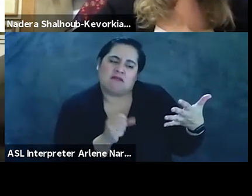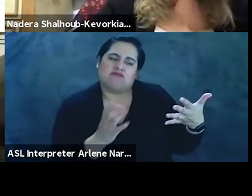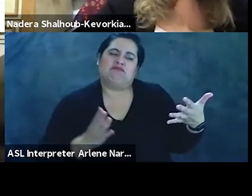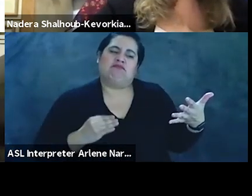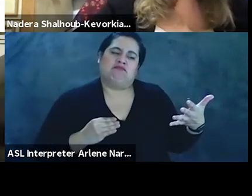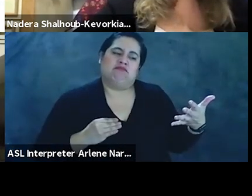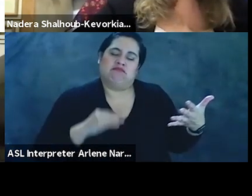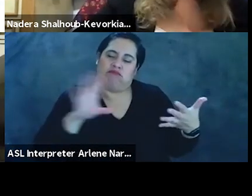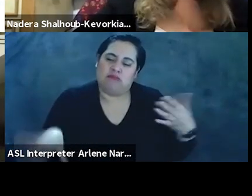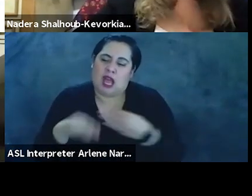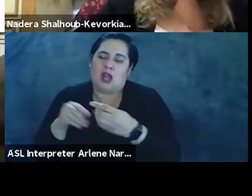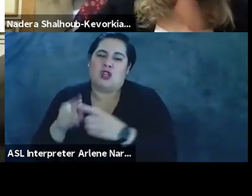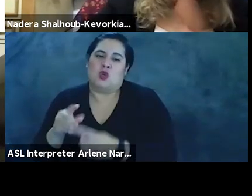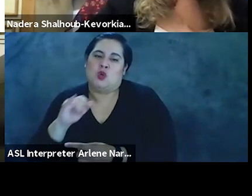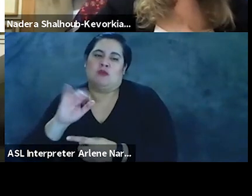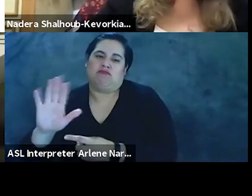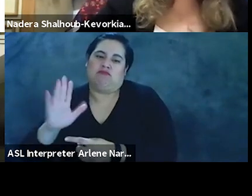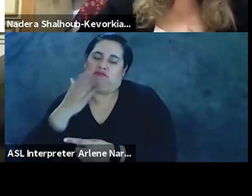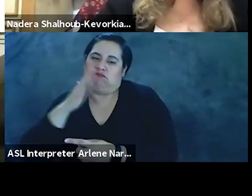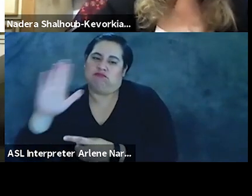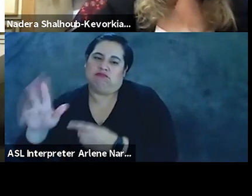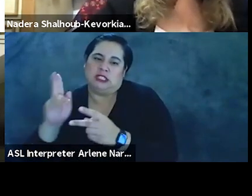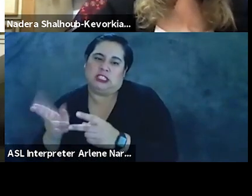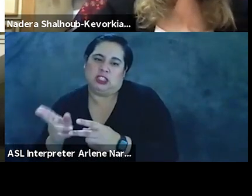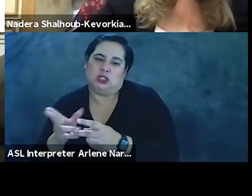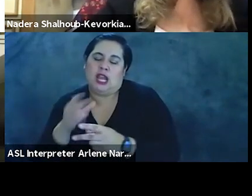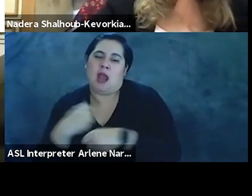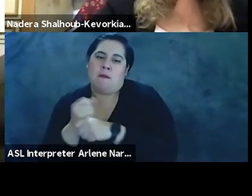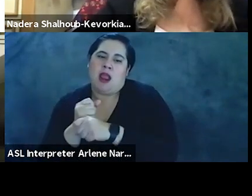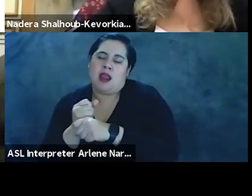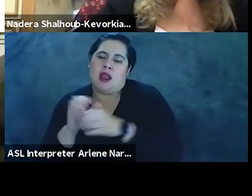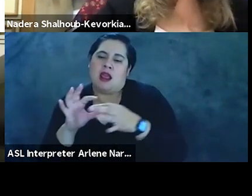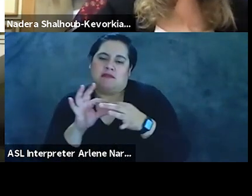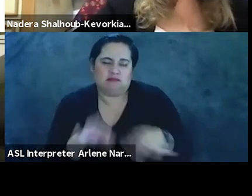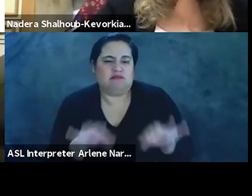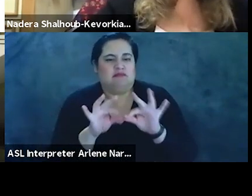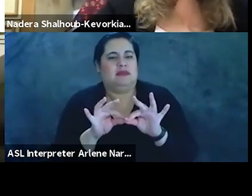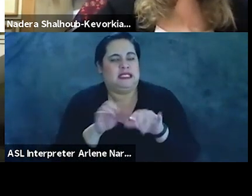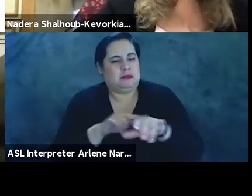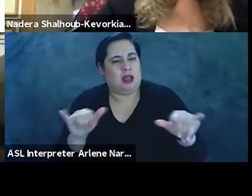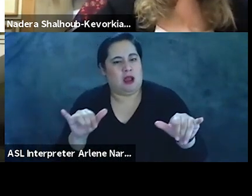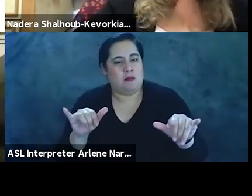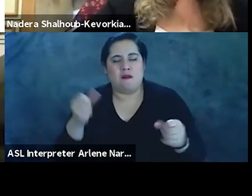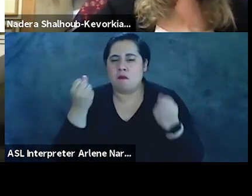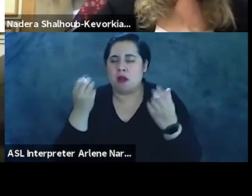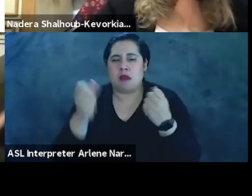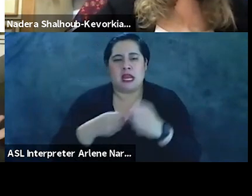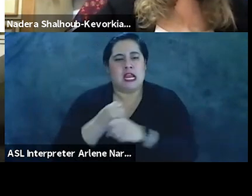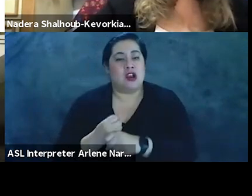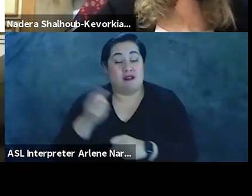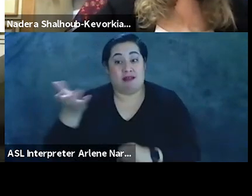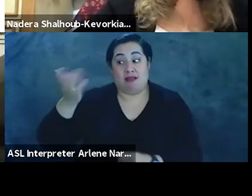Israeli history, unquote, that's from the essay, and yet made irrelevant at the same time. For decades following the War of 48,